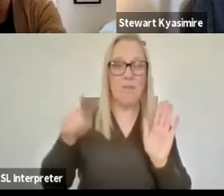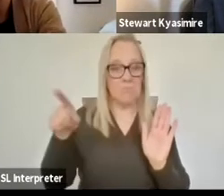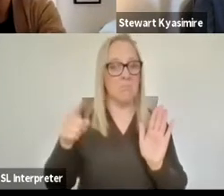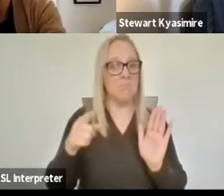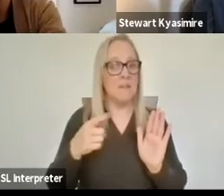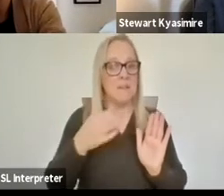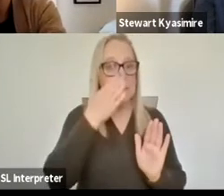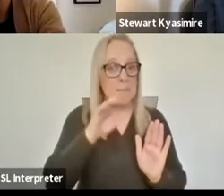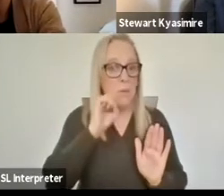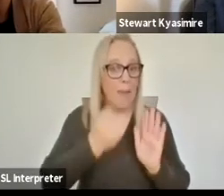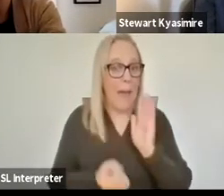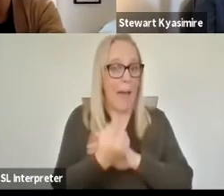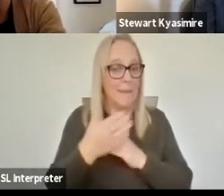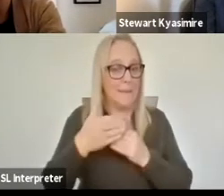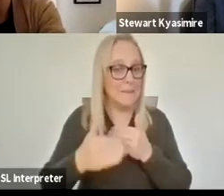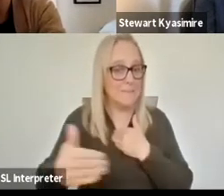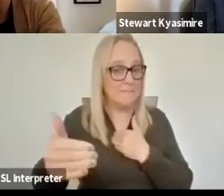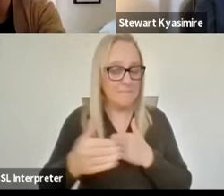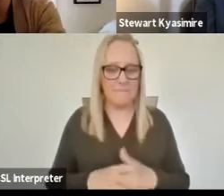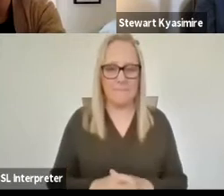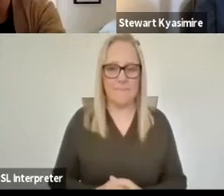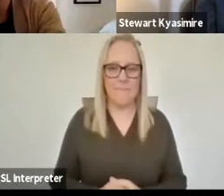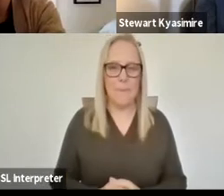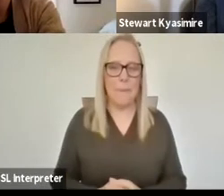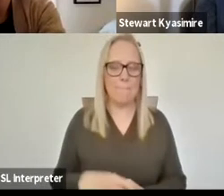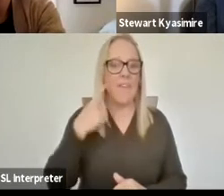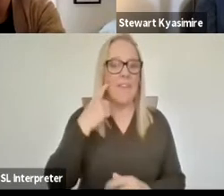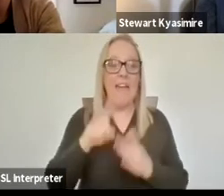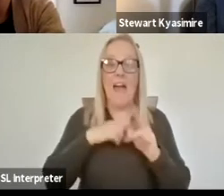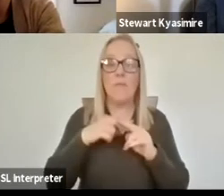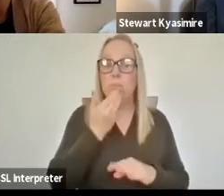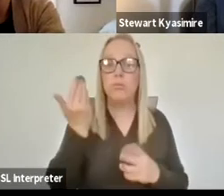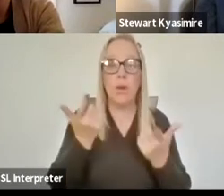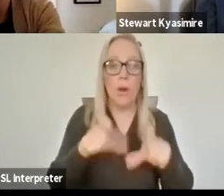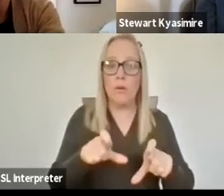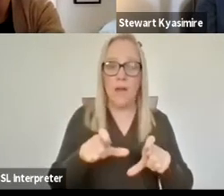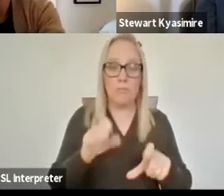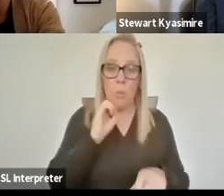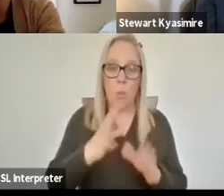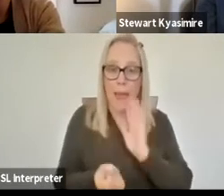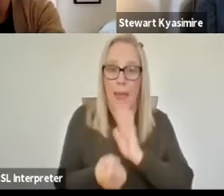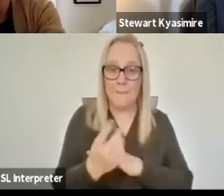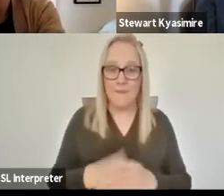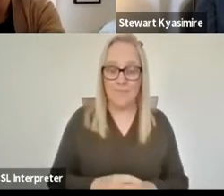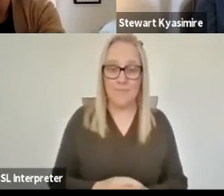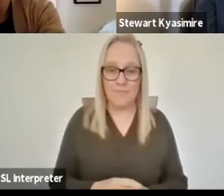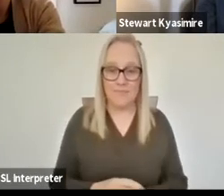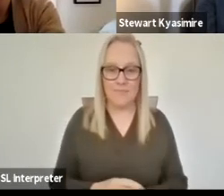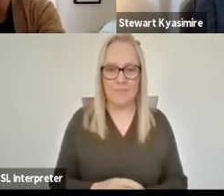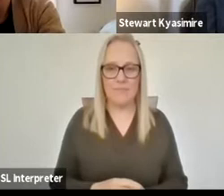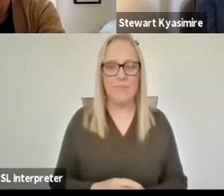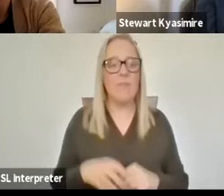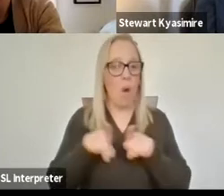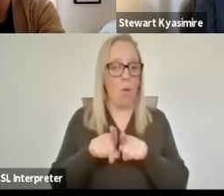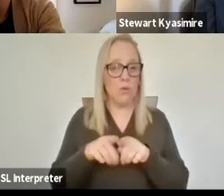with um the lockdown um and I actually secured another um documentary